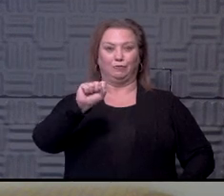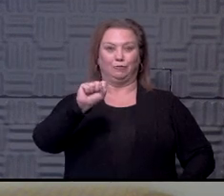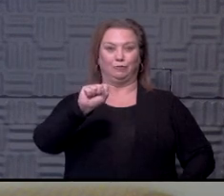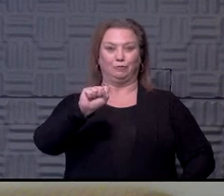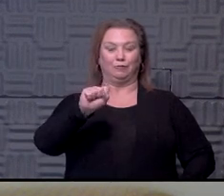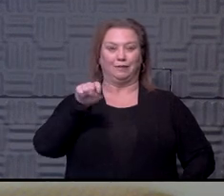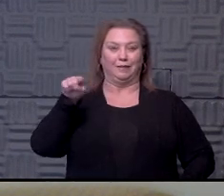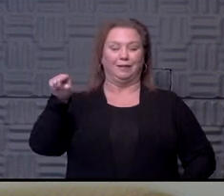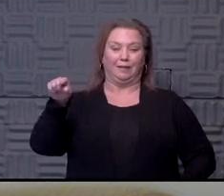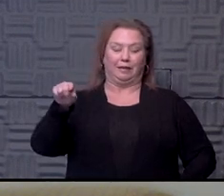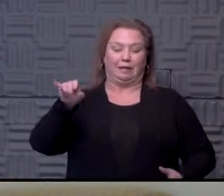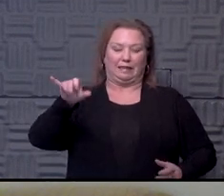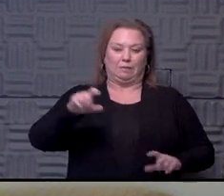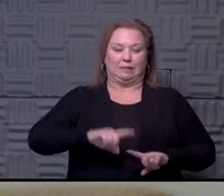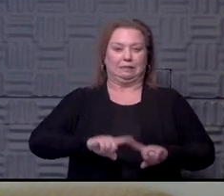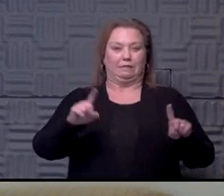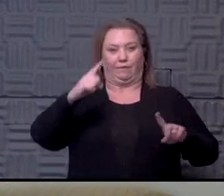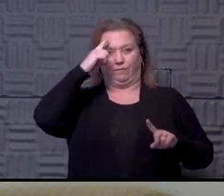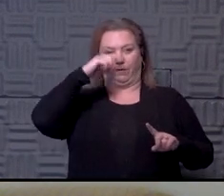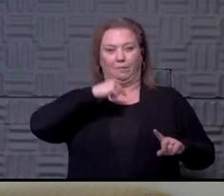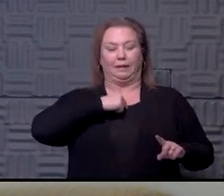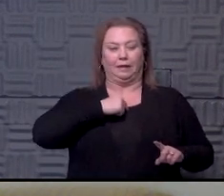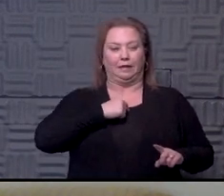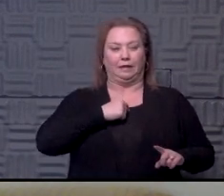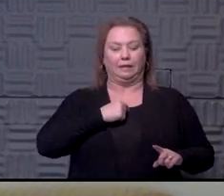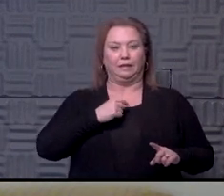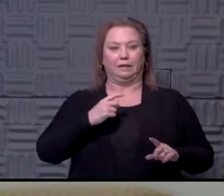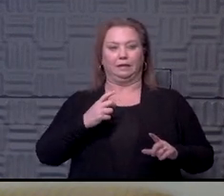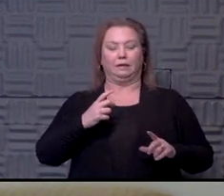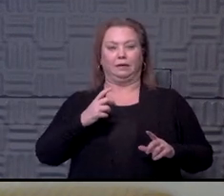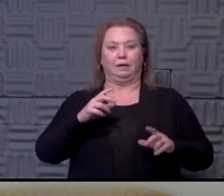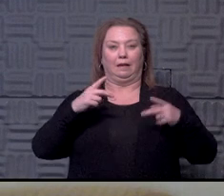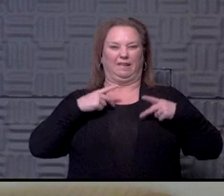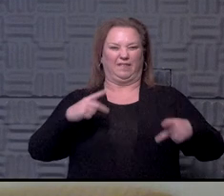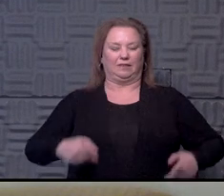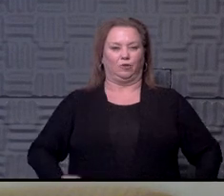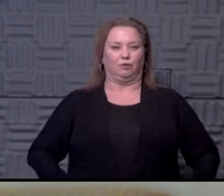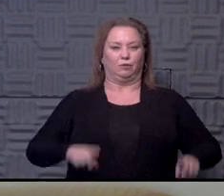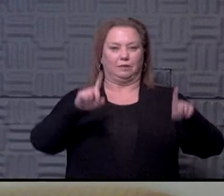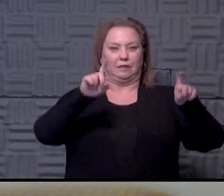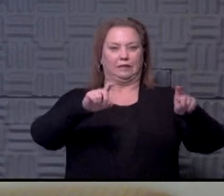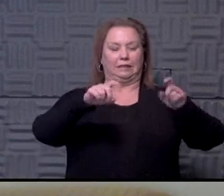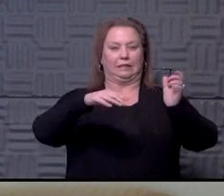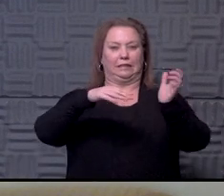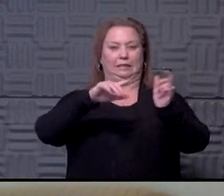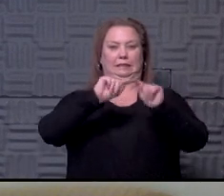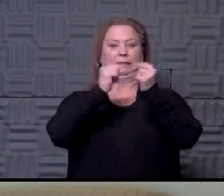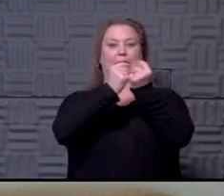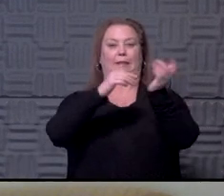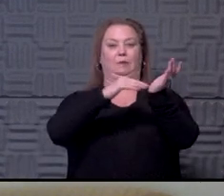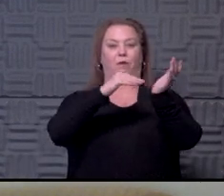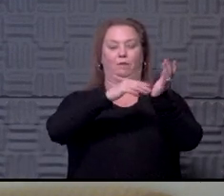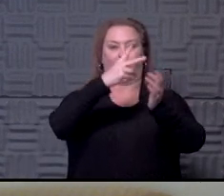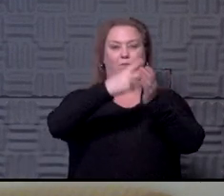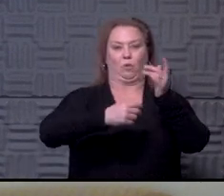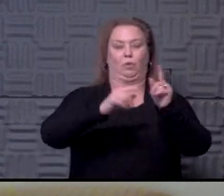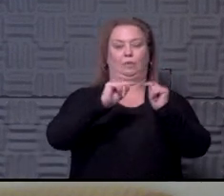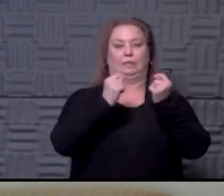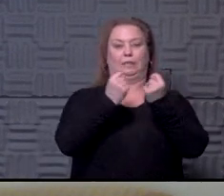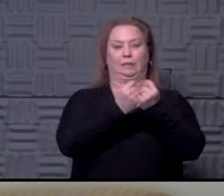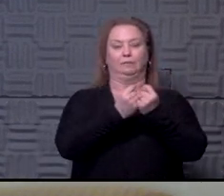that was the only thing that was a little bit different for me, that I had to do physicals. I was a team doc for both teams there for